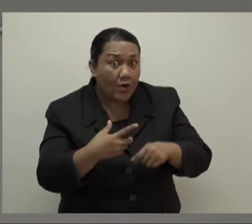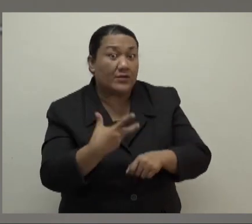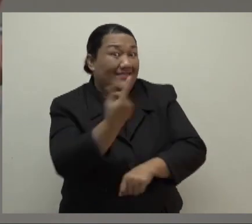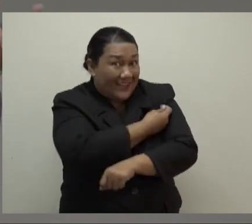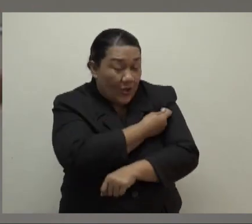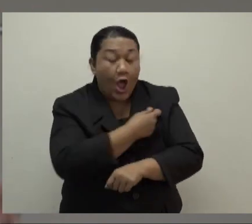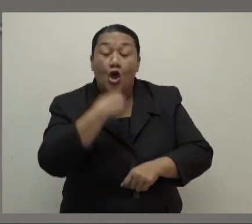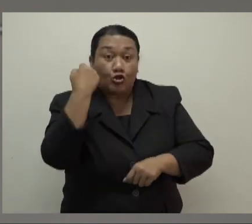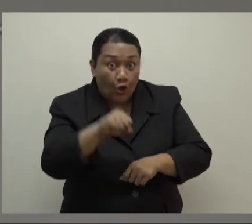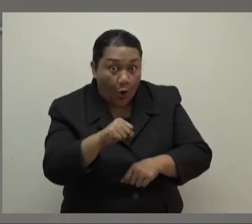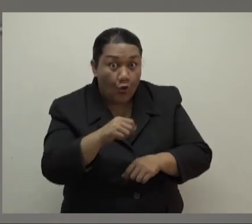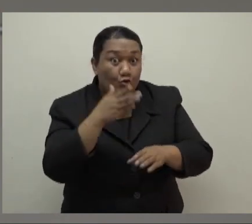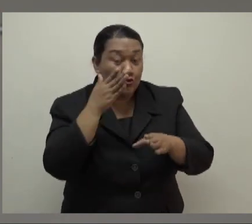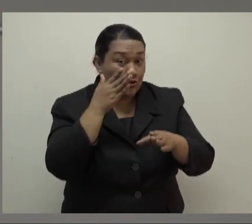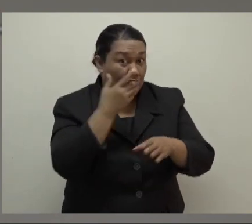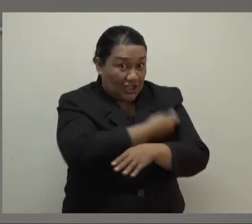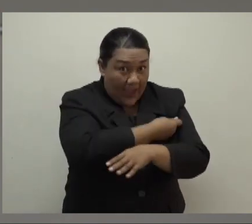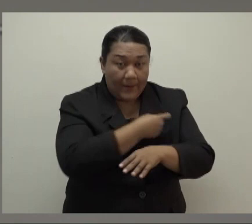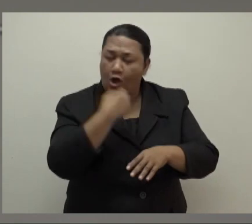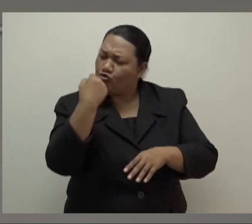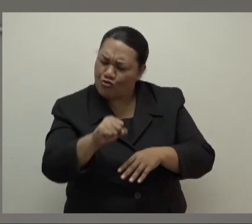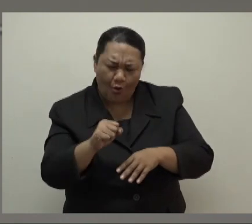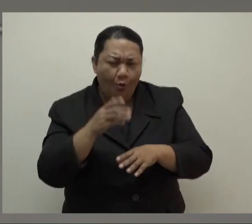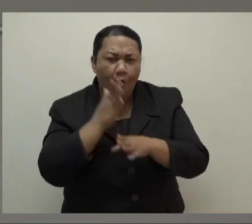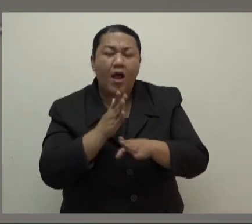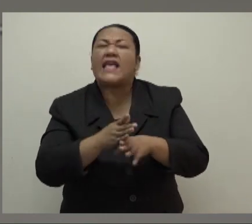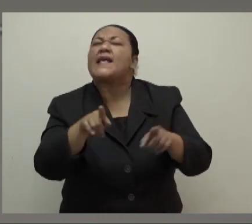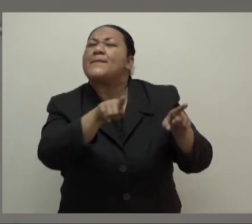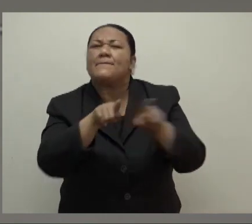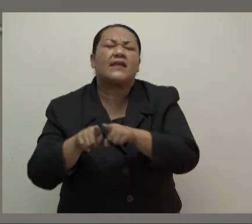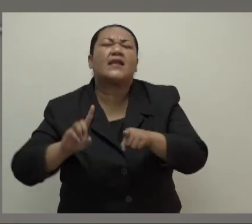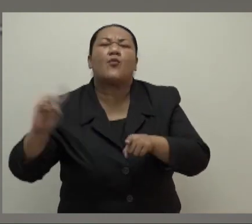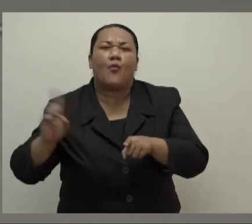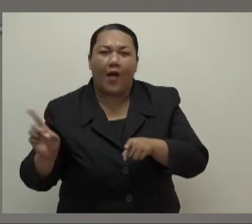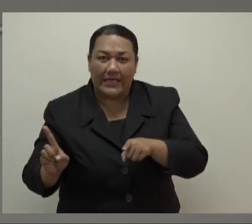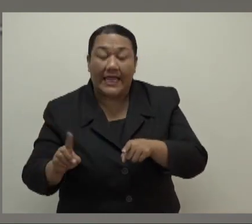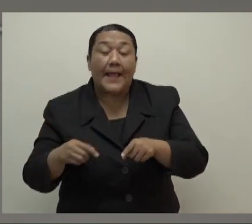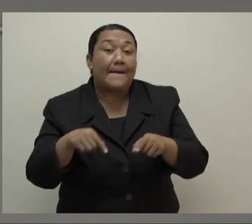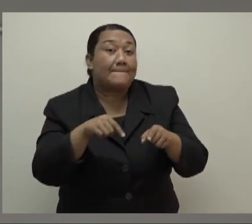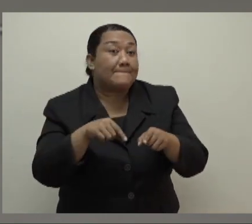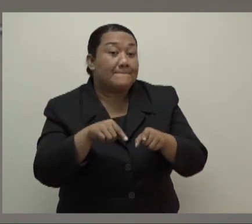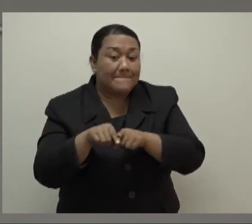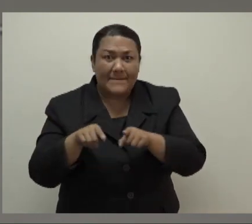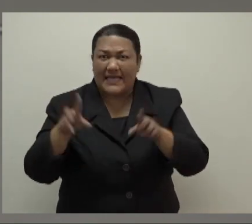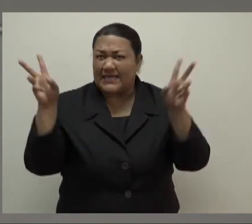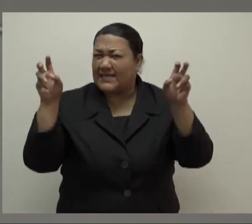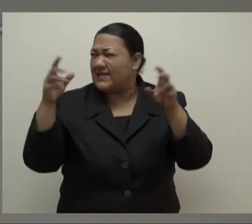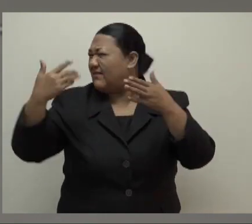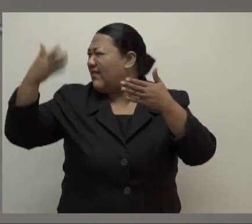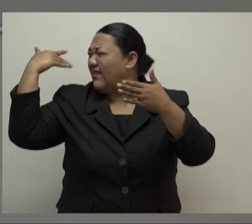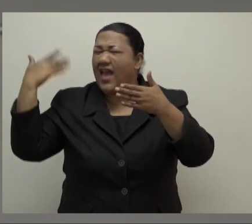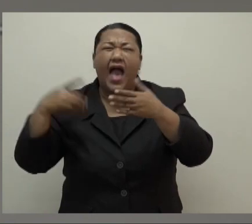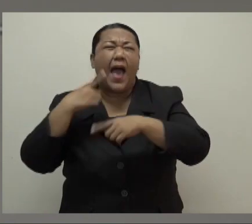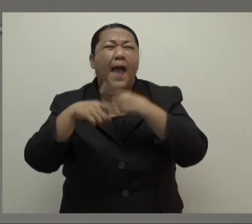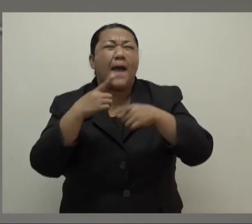we are able to do what we are doing today. People, of course, I mean, as Dr. Fong has highlighted on numerous occasions for the past 18 months or so,